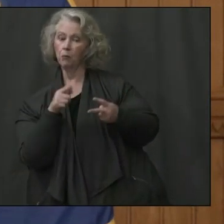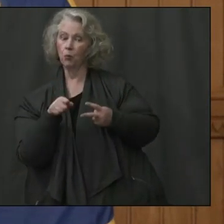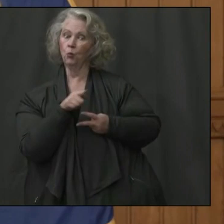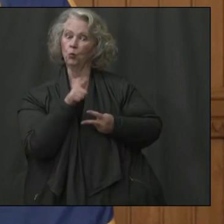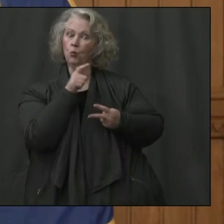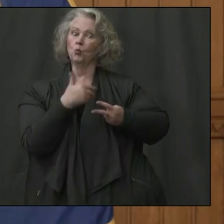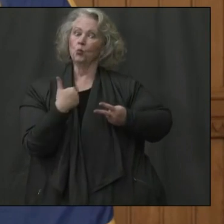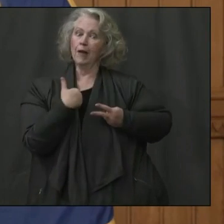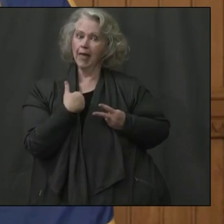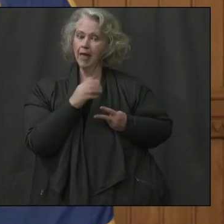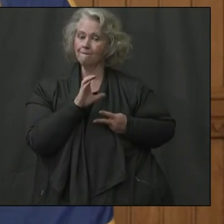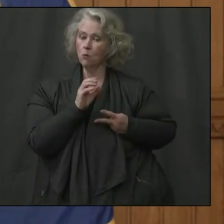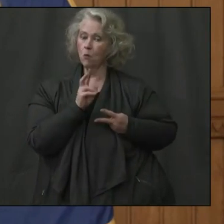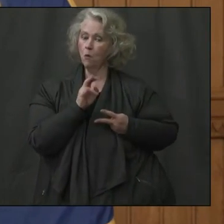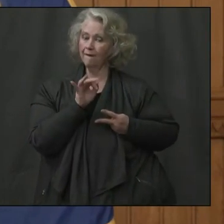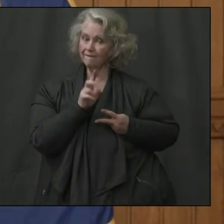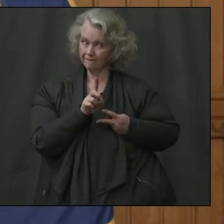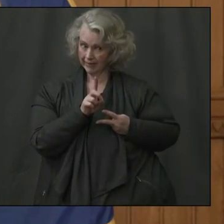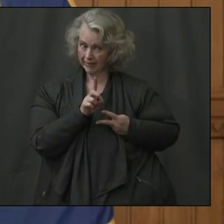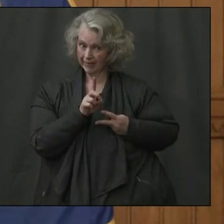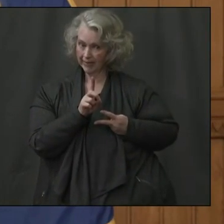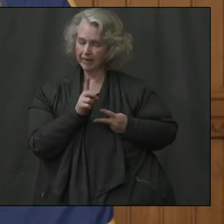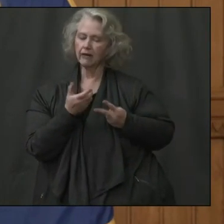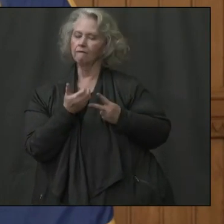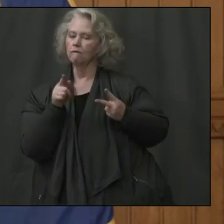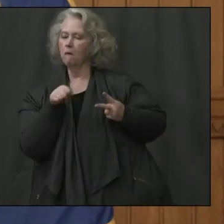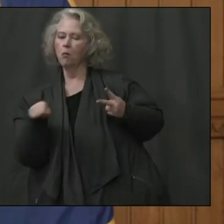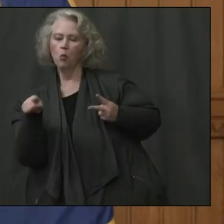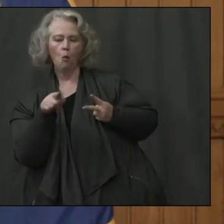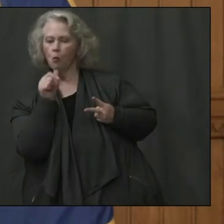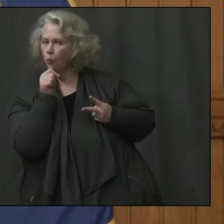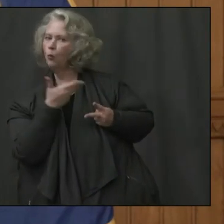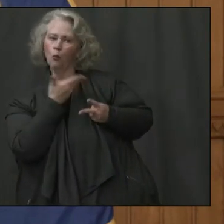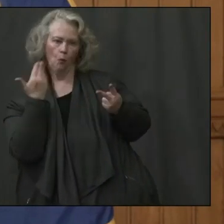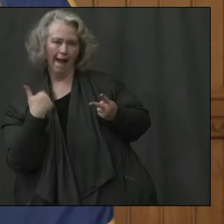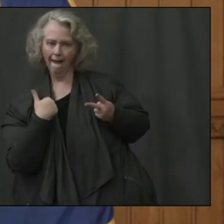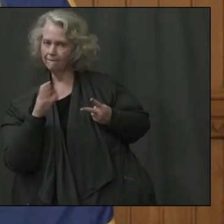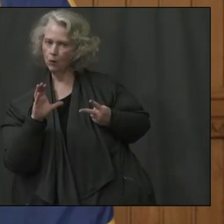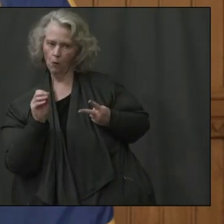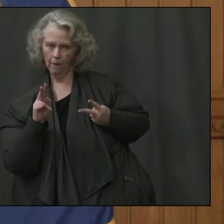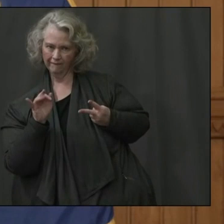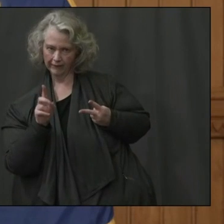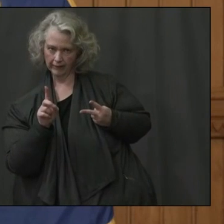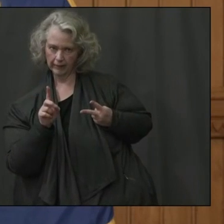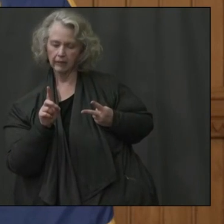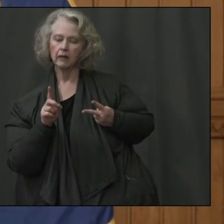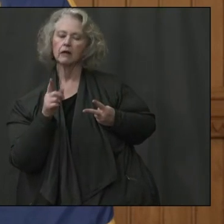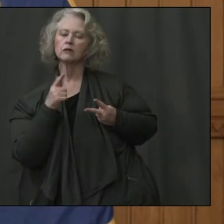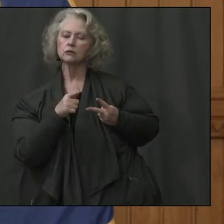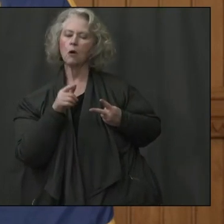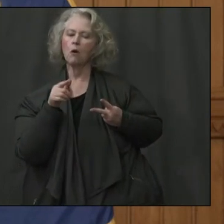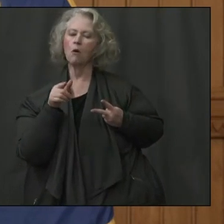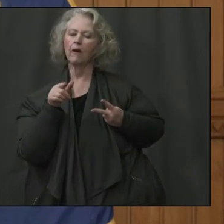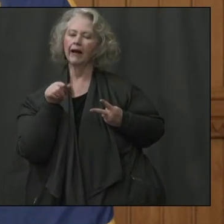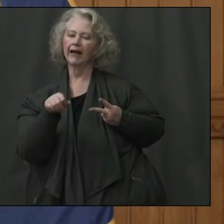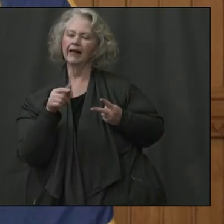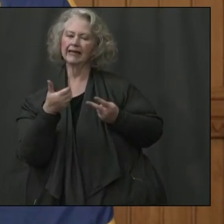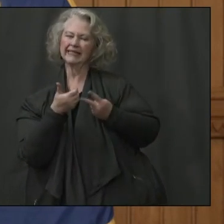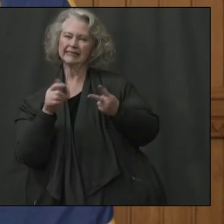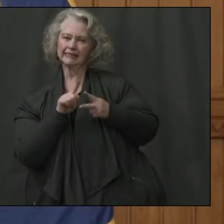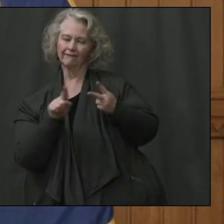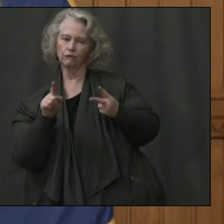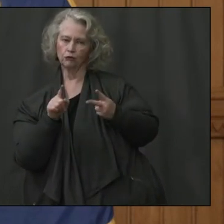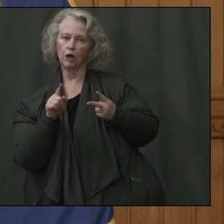-19 patients that are positive from our COVID-19 negative patients within the existing nursing homes. But we're also looking at